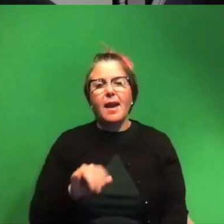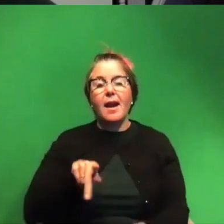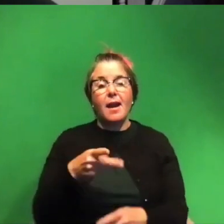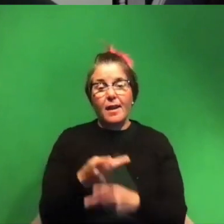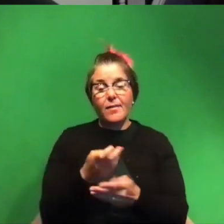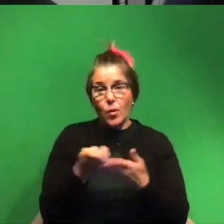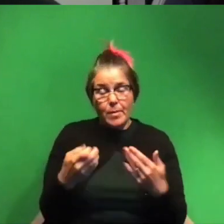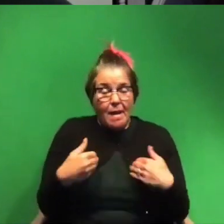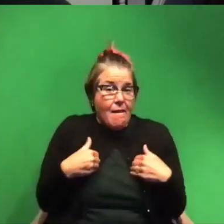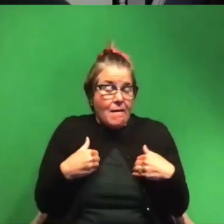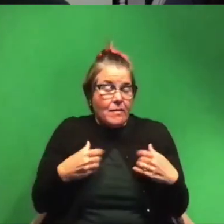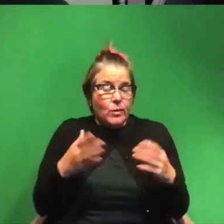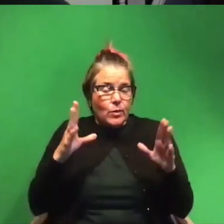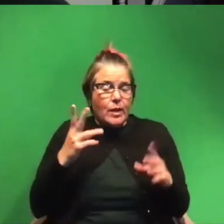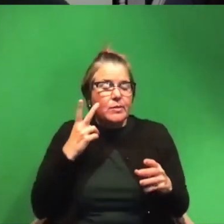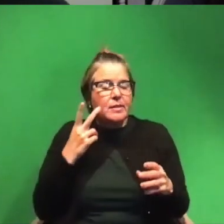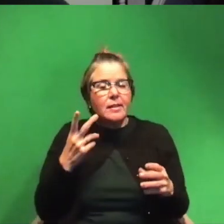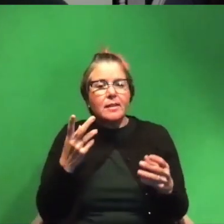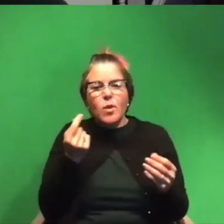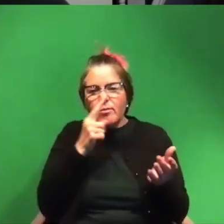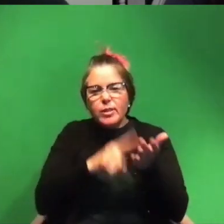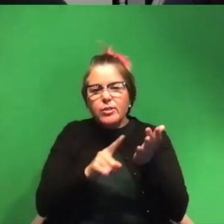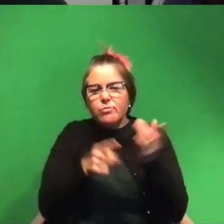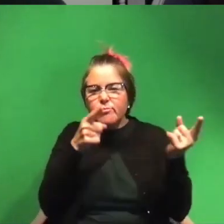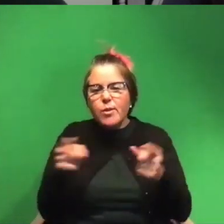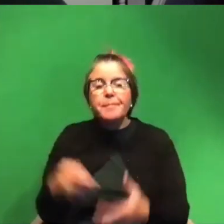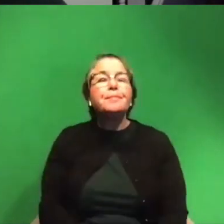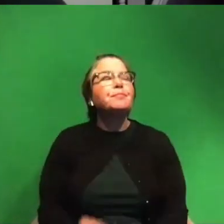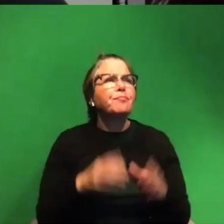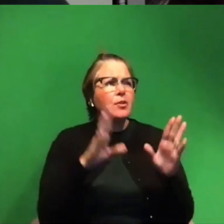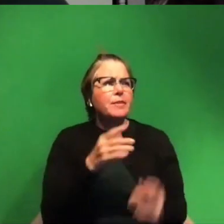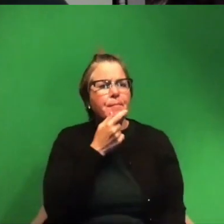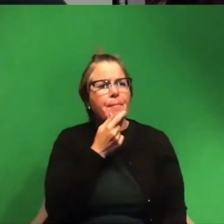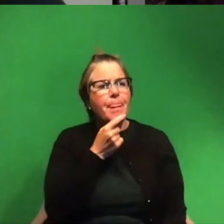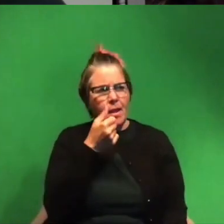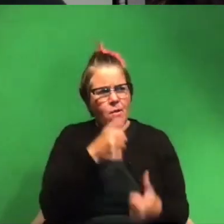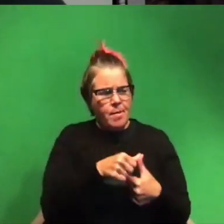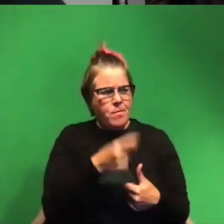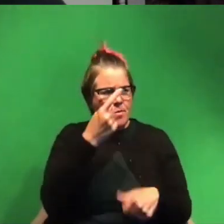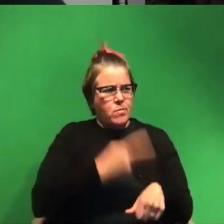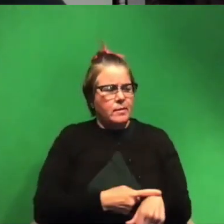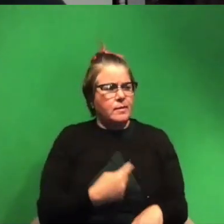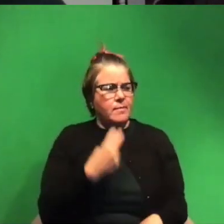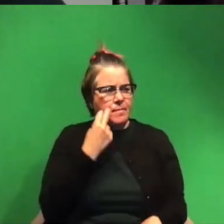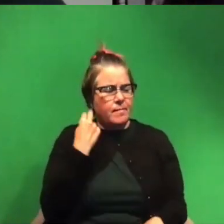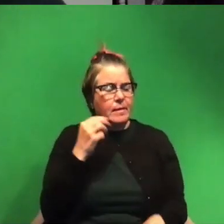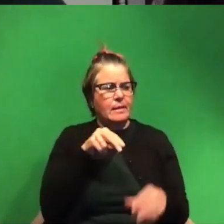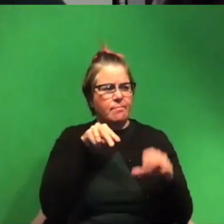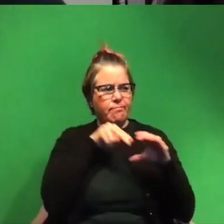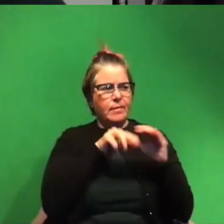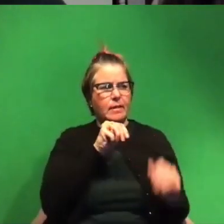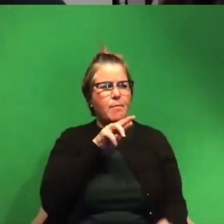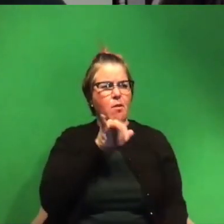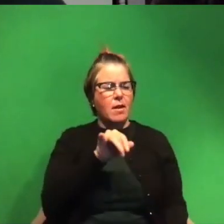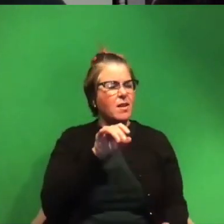right now so it's really great to see what research is happening that's awesome so i remember one time i was in an mri i don't know if it was an